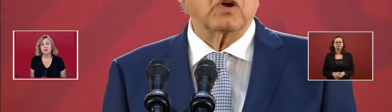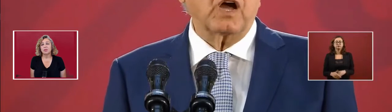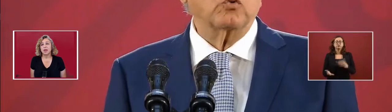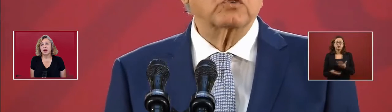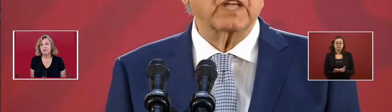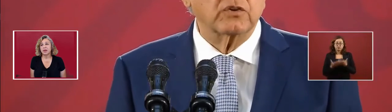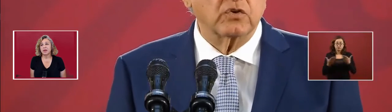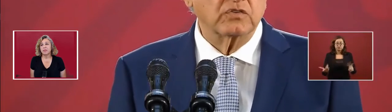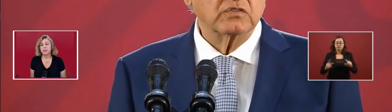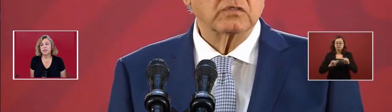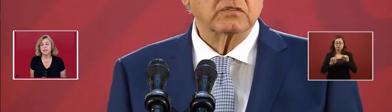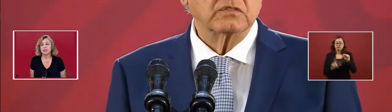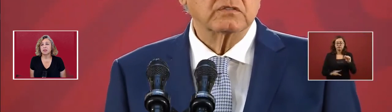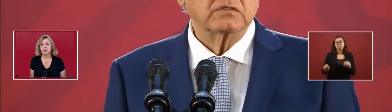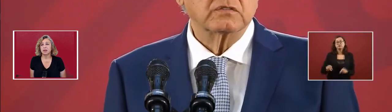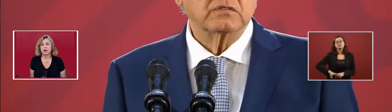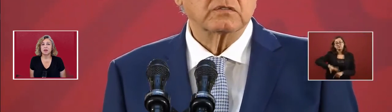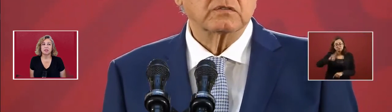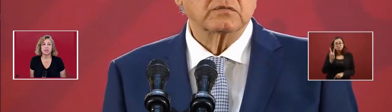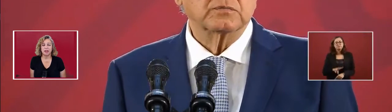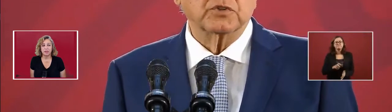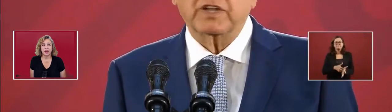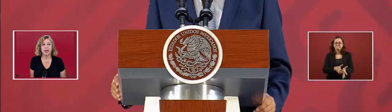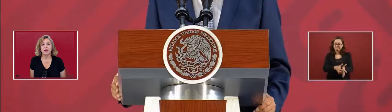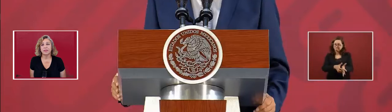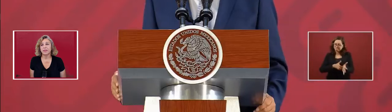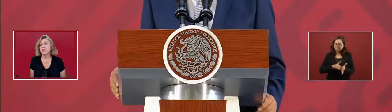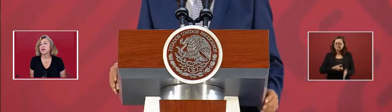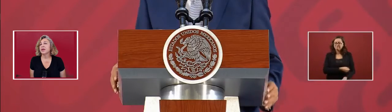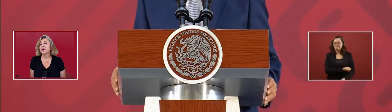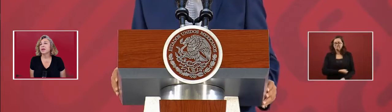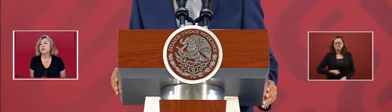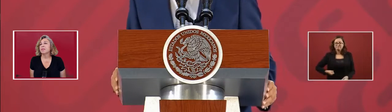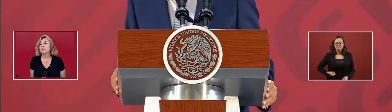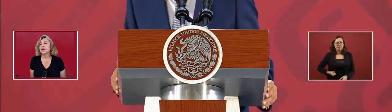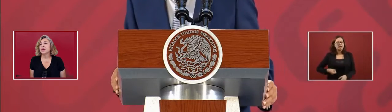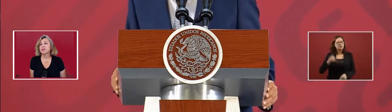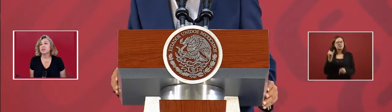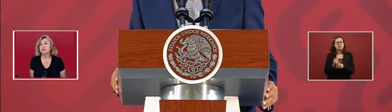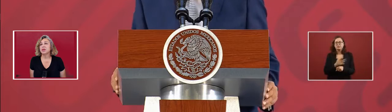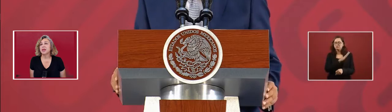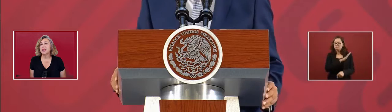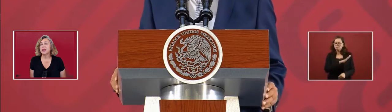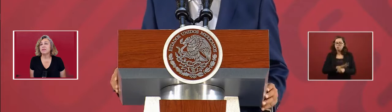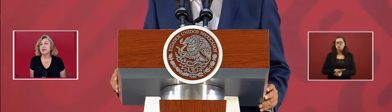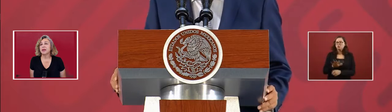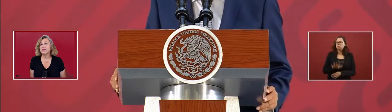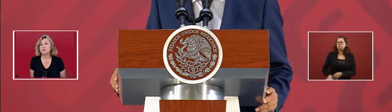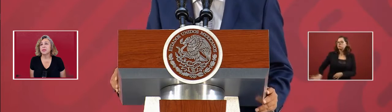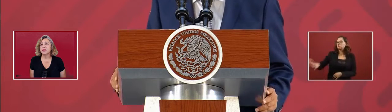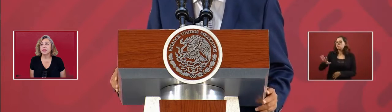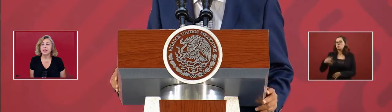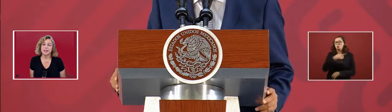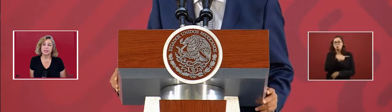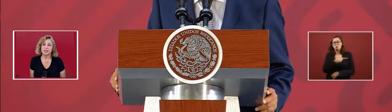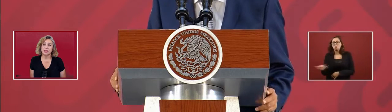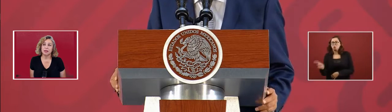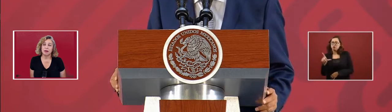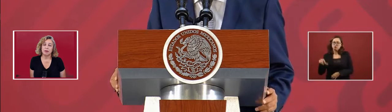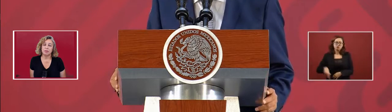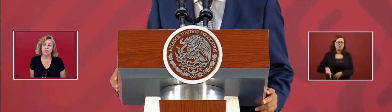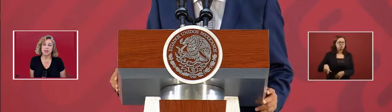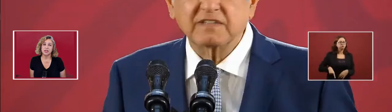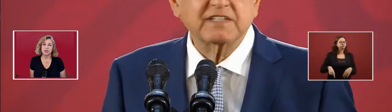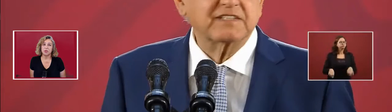We have a government that's got austerity. Because you cannot have a government that's